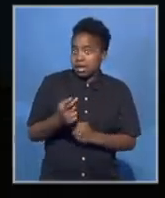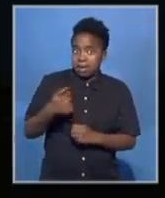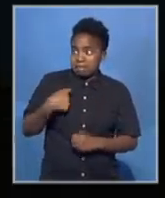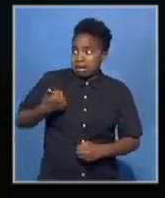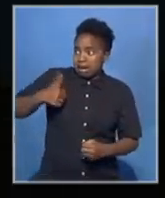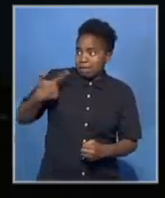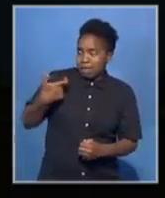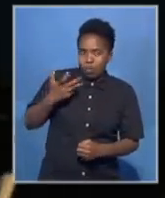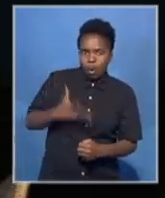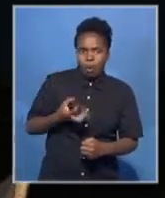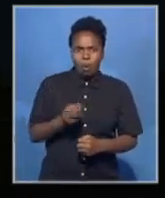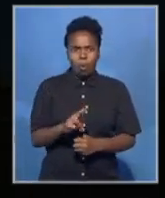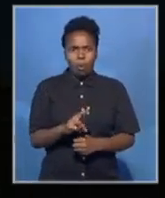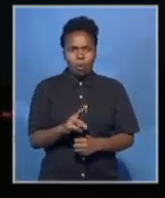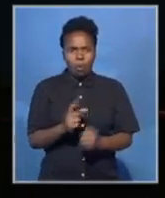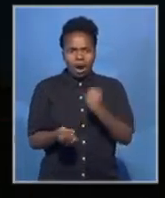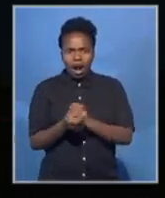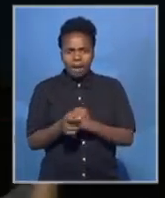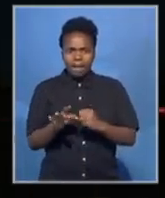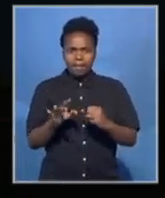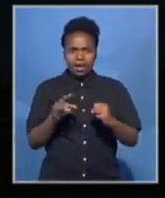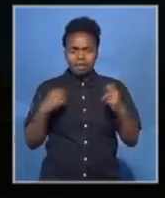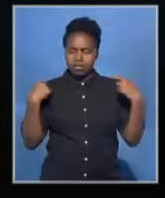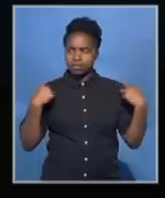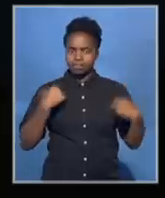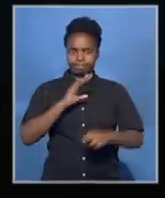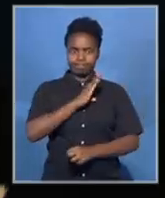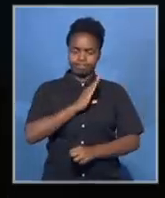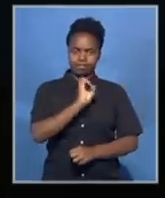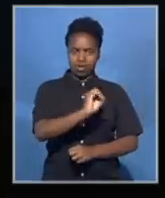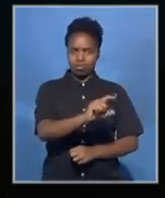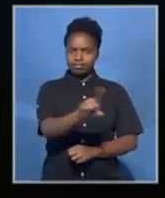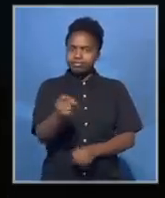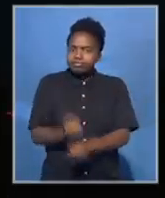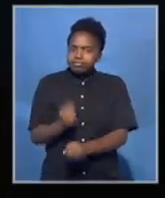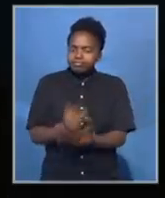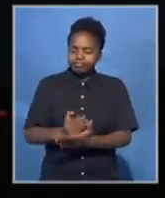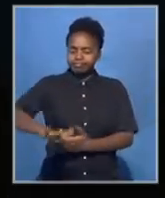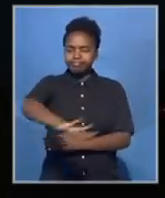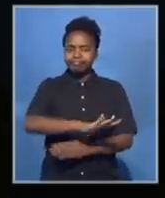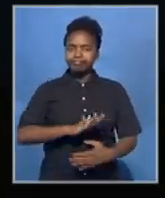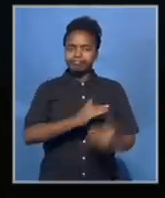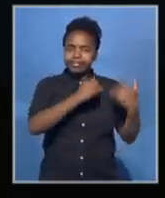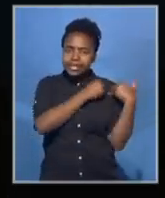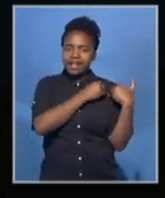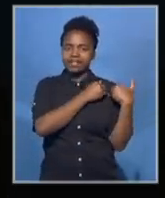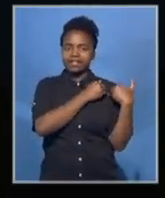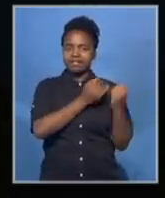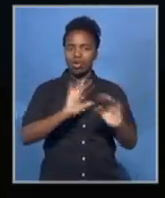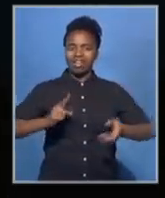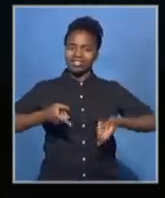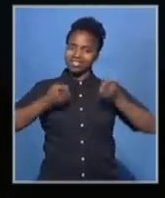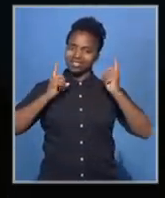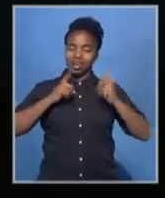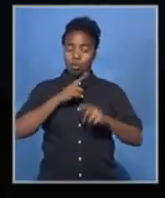across the board with the security services performing these operations to try and sort out what's been quite a